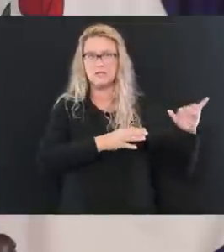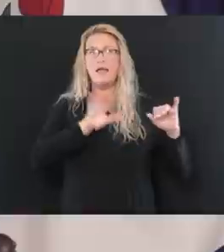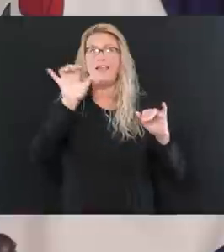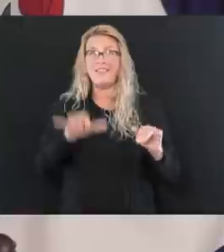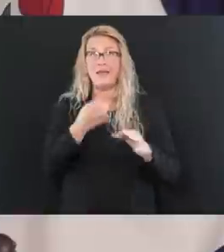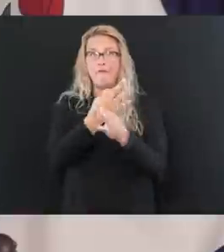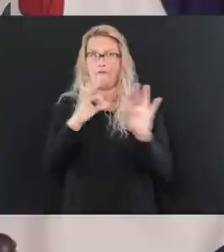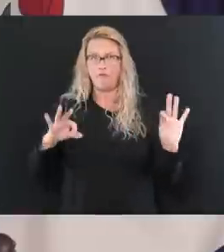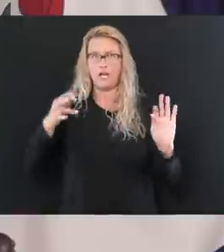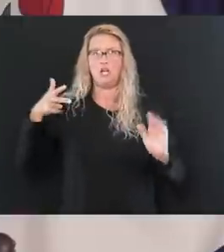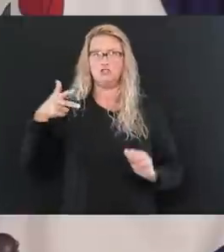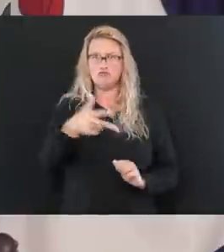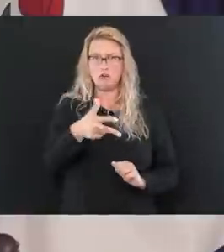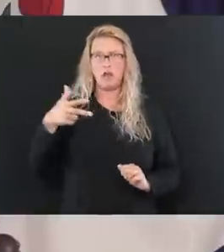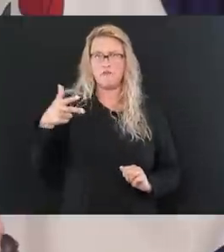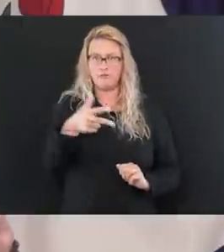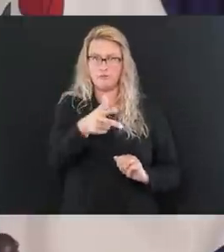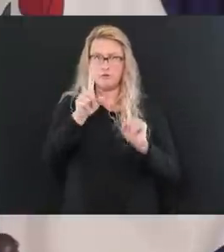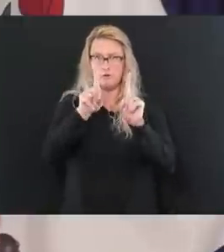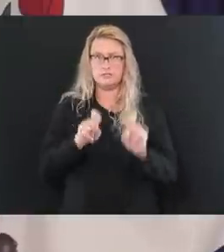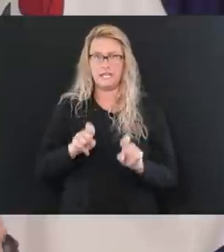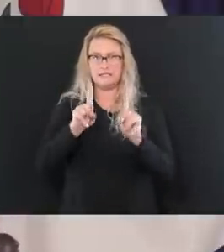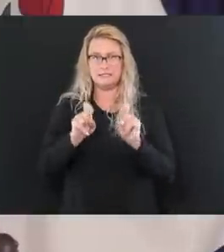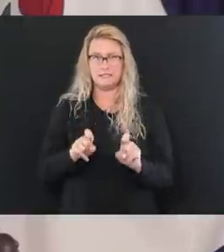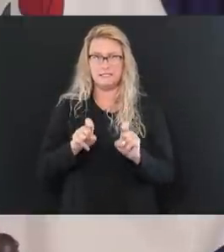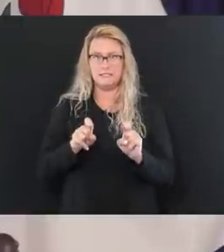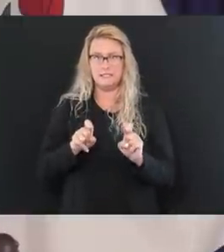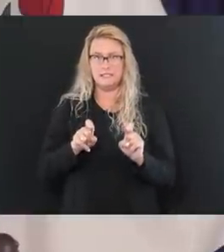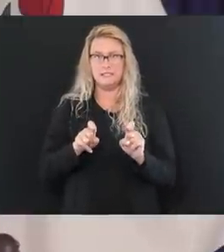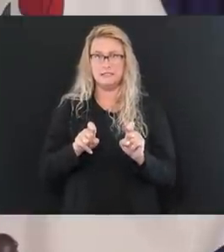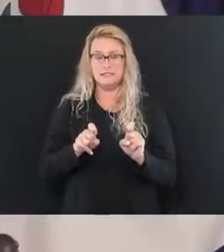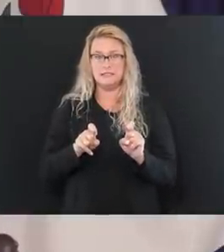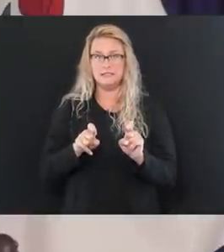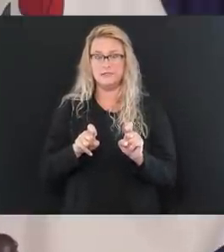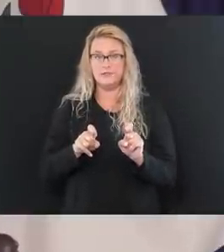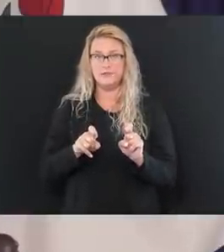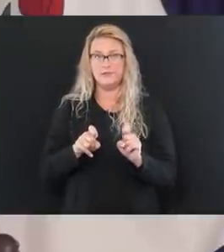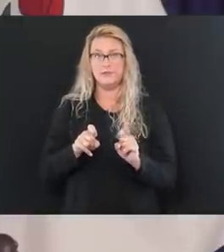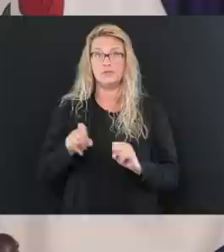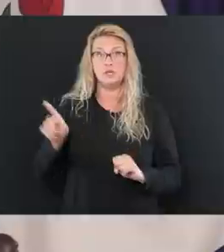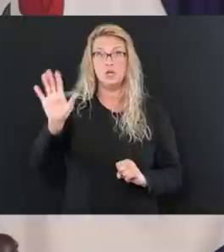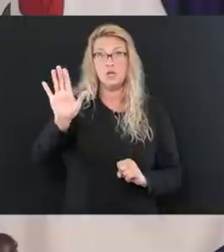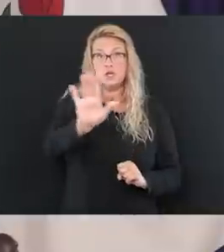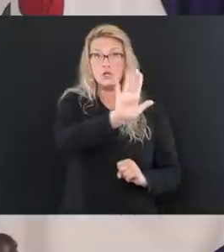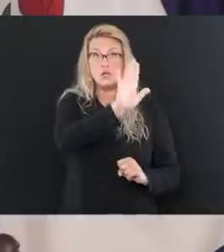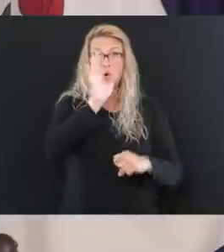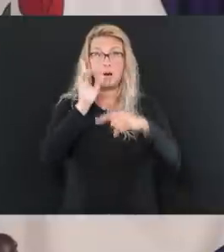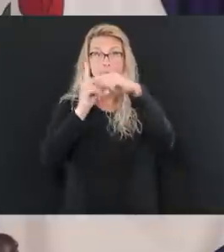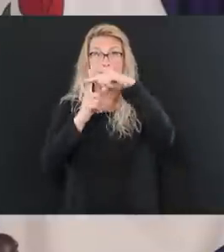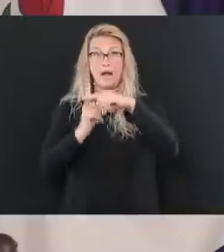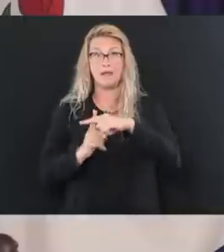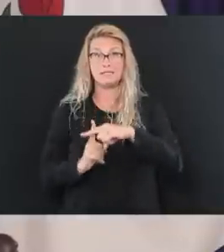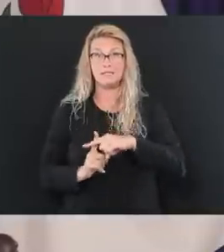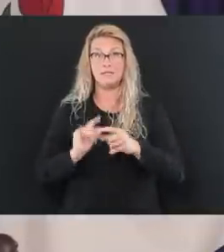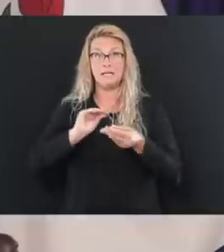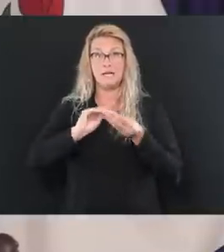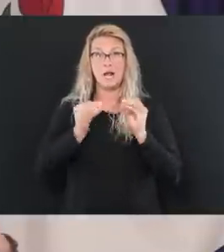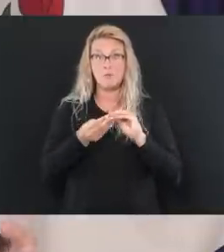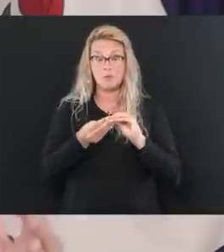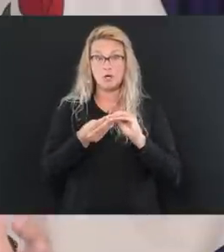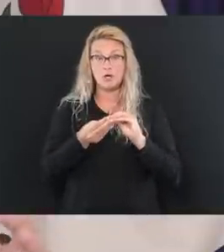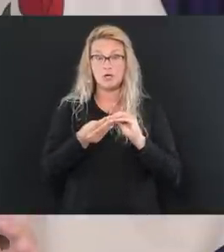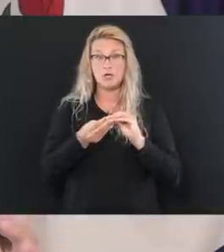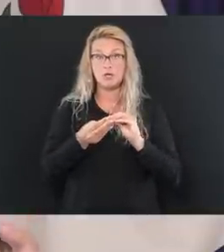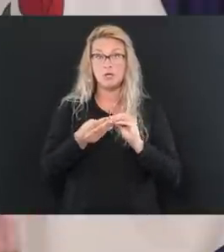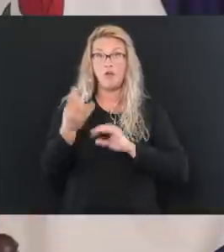testing, but just at the drive-through testing that you've done, your positivity number for the